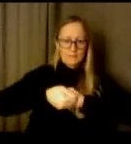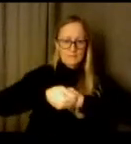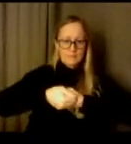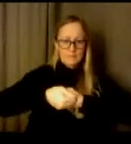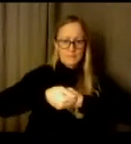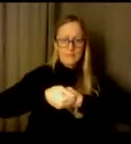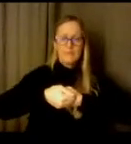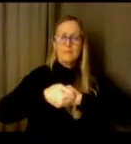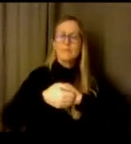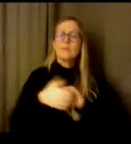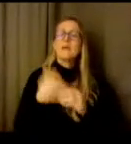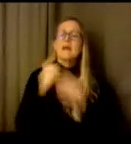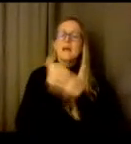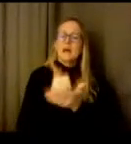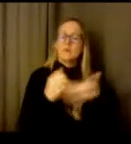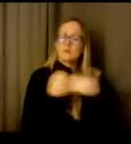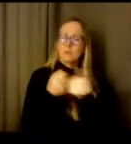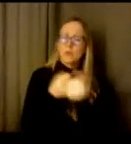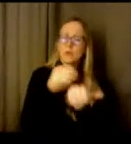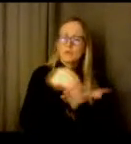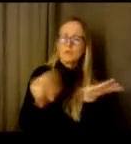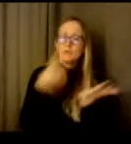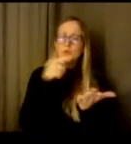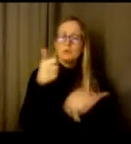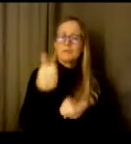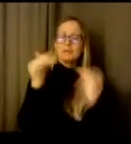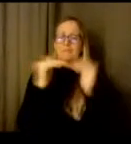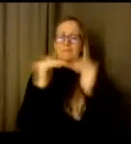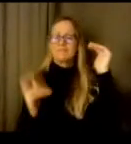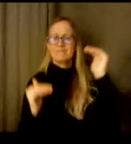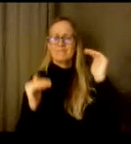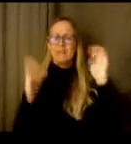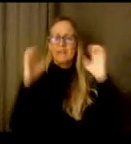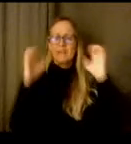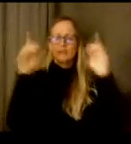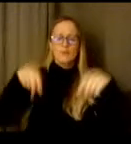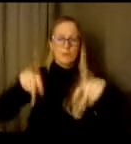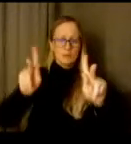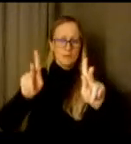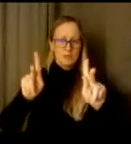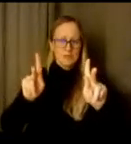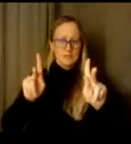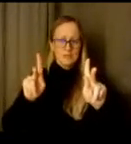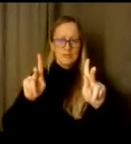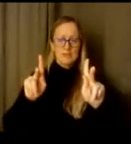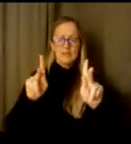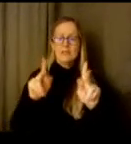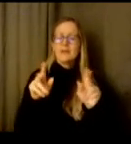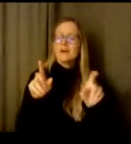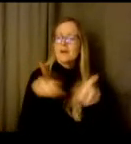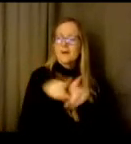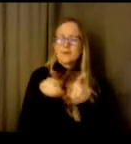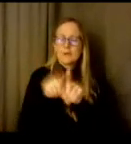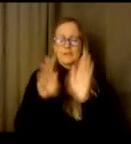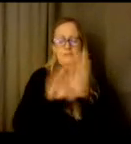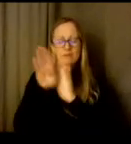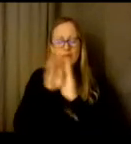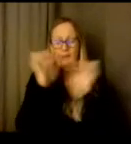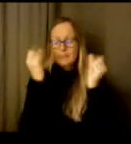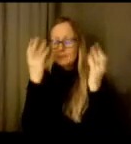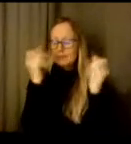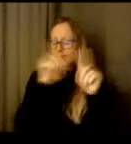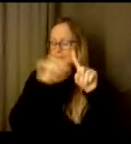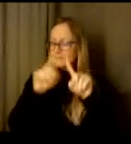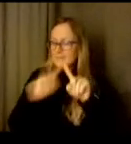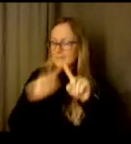students furthest away from educational opportunities. And he's helped develop a variety of data resources to support partner